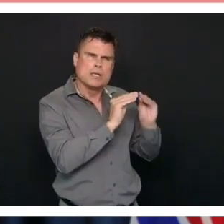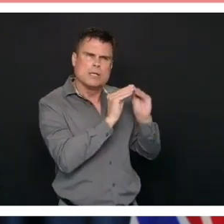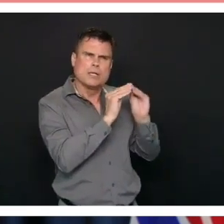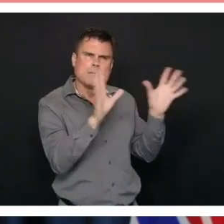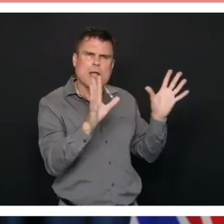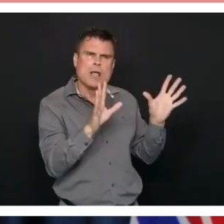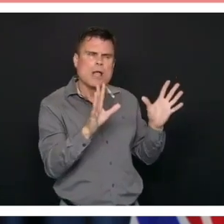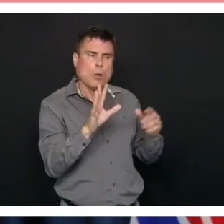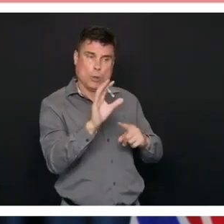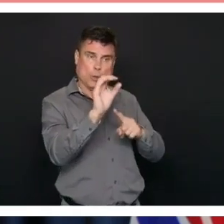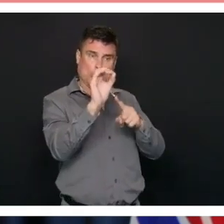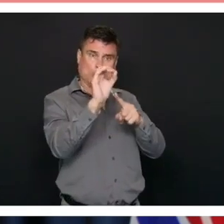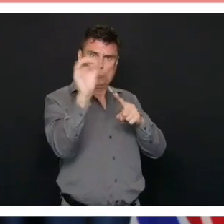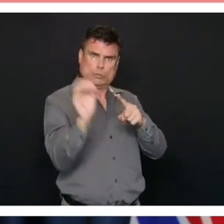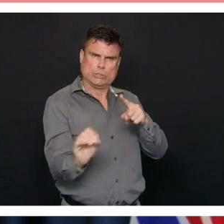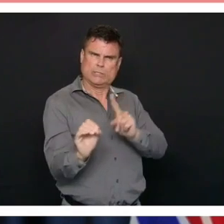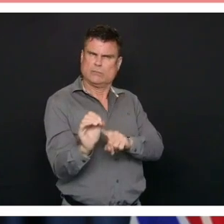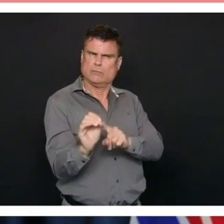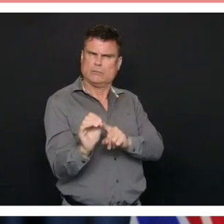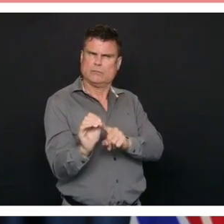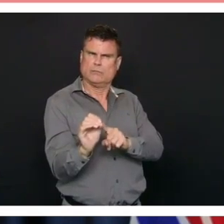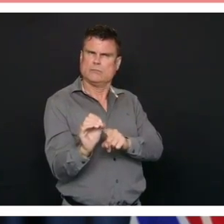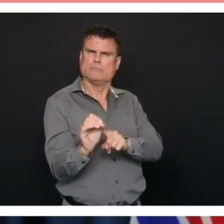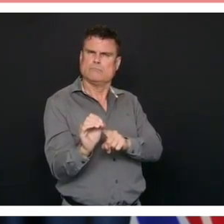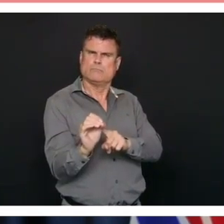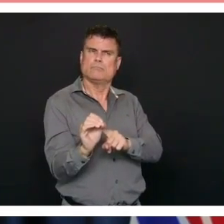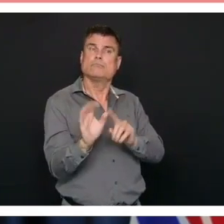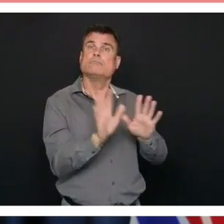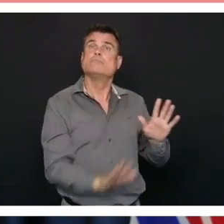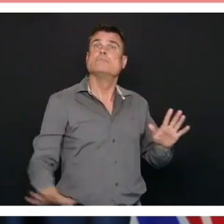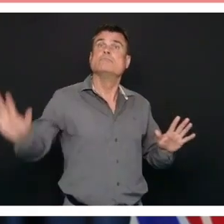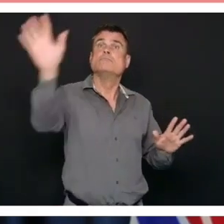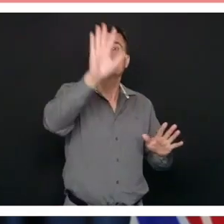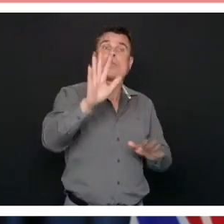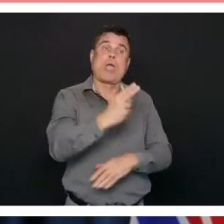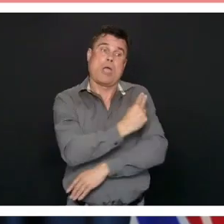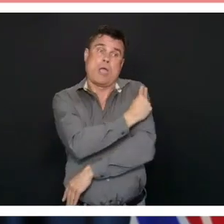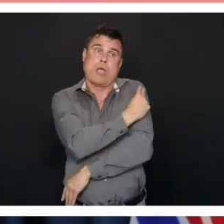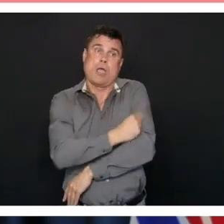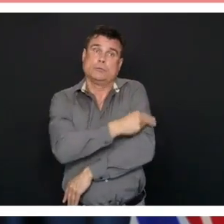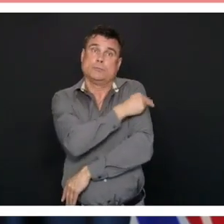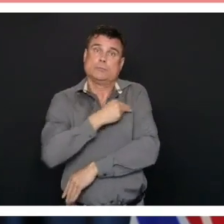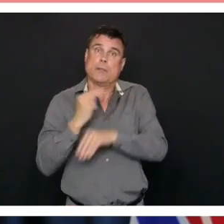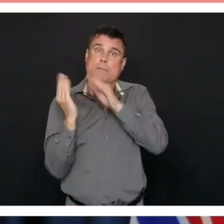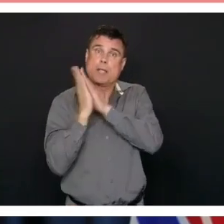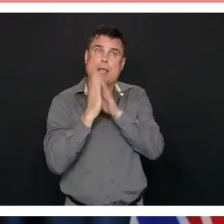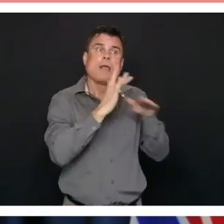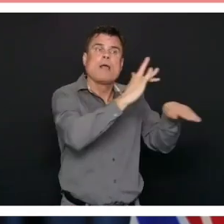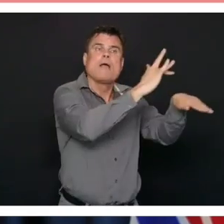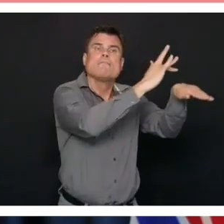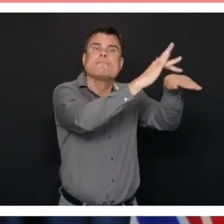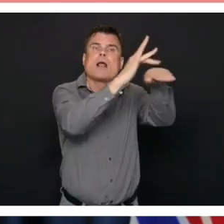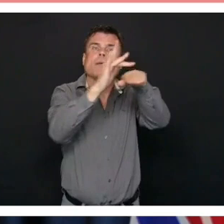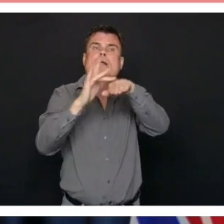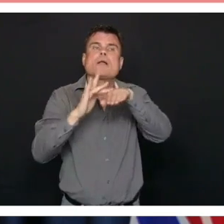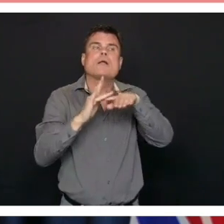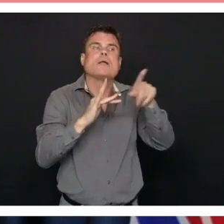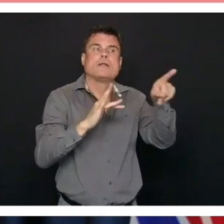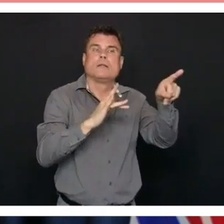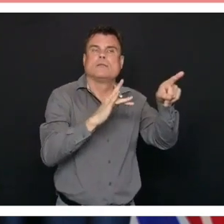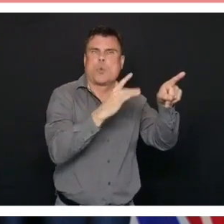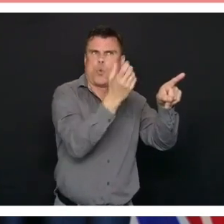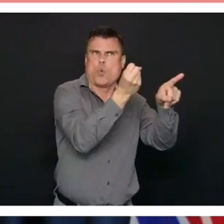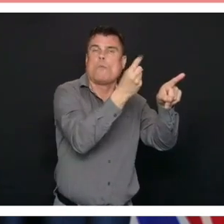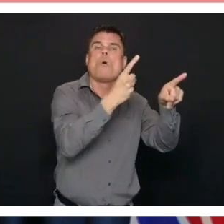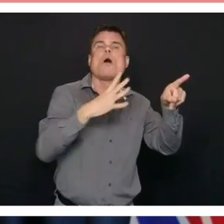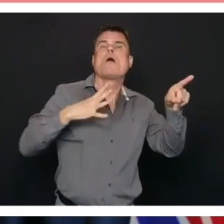in COVID-designated hospitals in case there is a surge? Is there a percentage? Can you tell me what the balancing